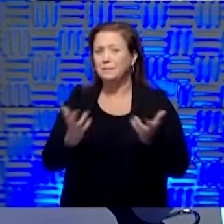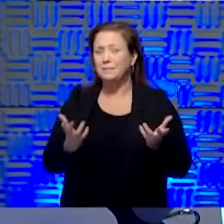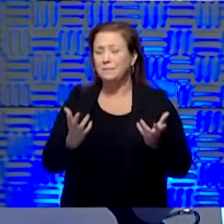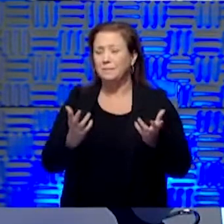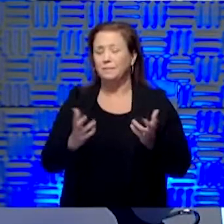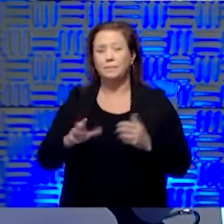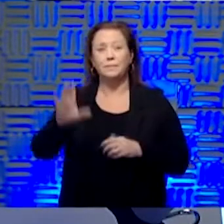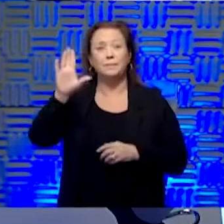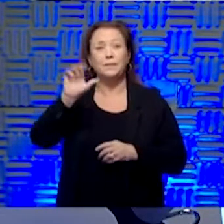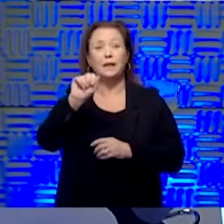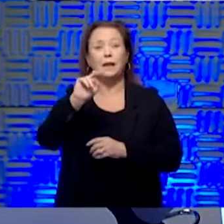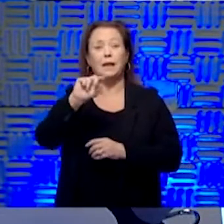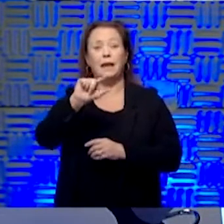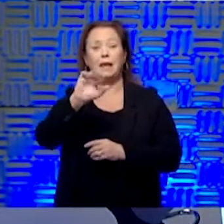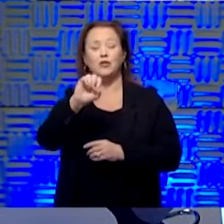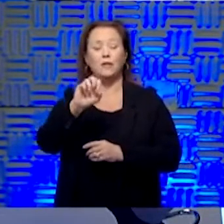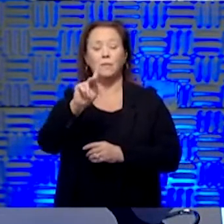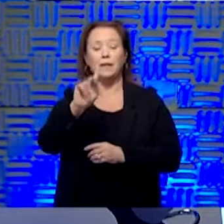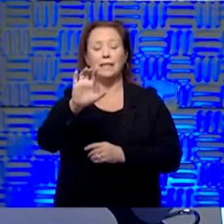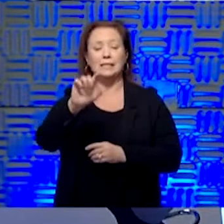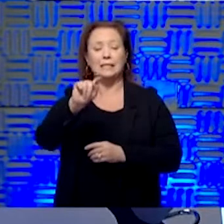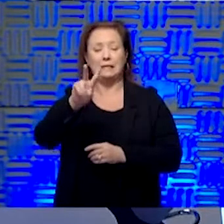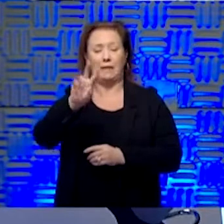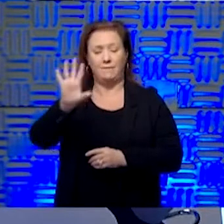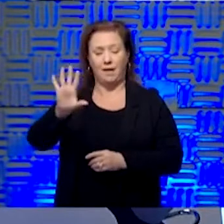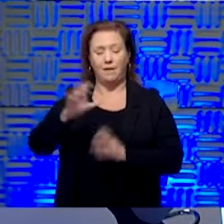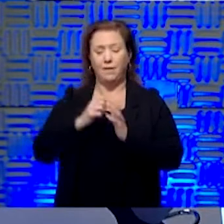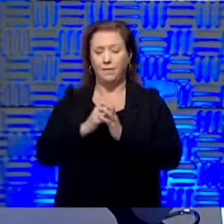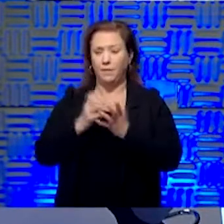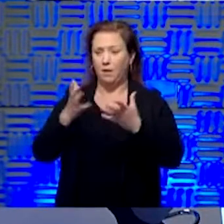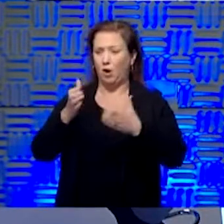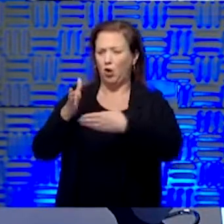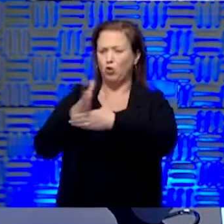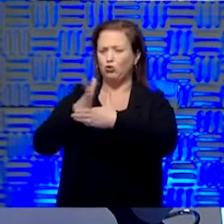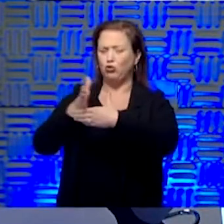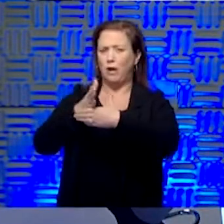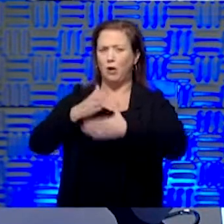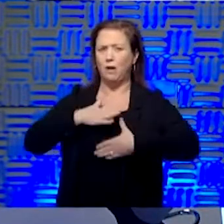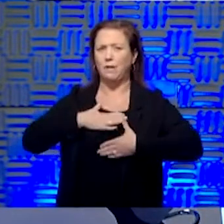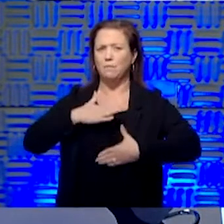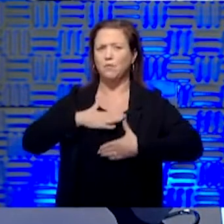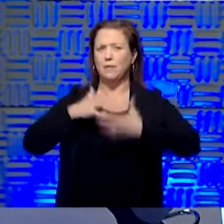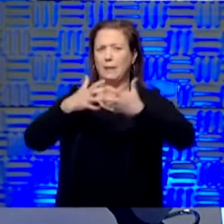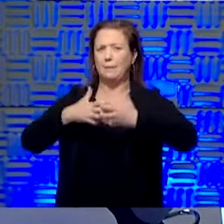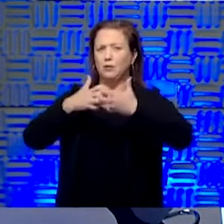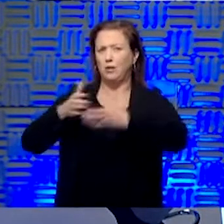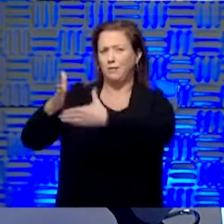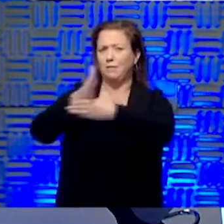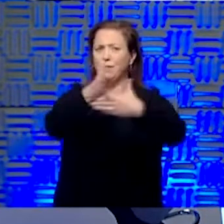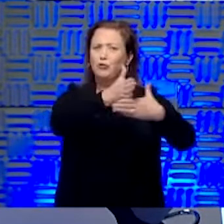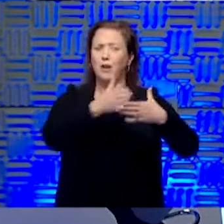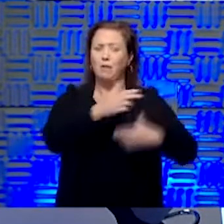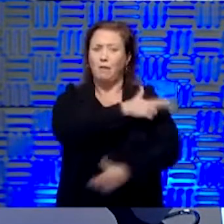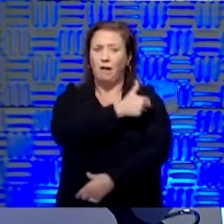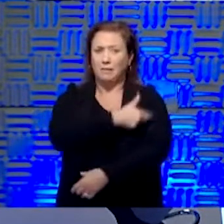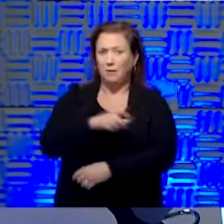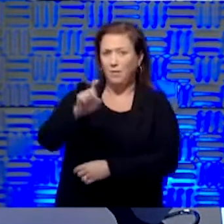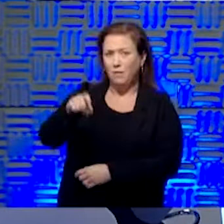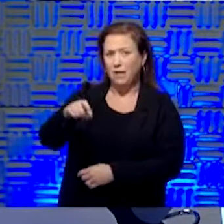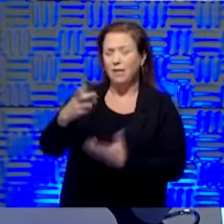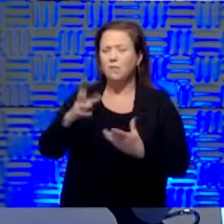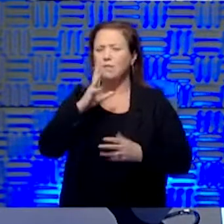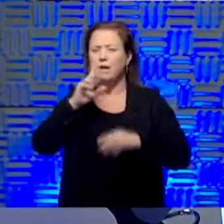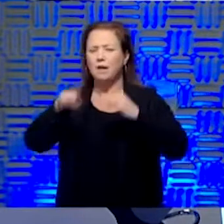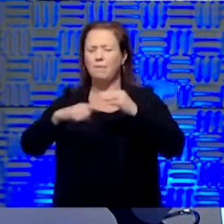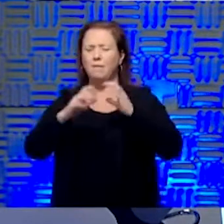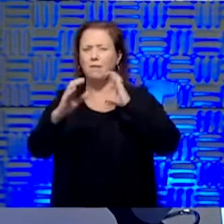This is Angie with KCTV5. Are you guys looking at sharing ventilators among hospitals if that need arises? Can you talk a little